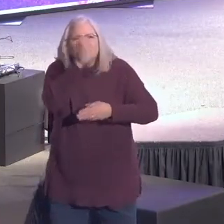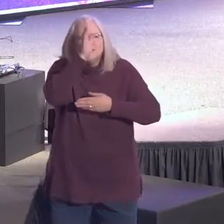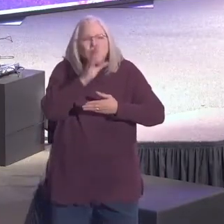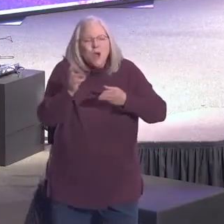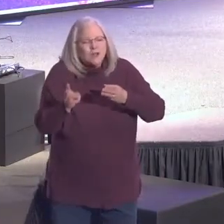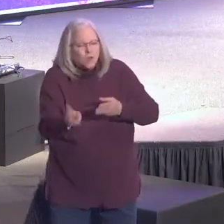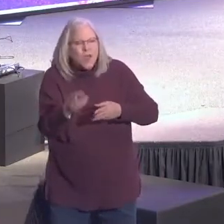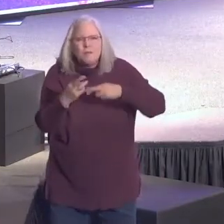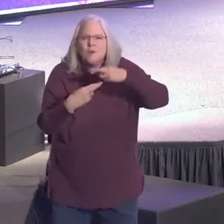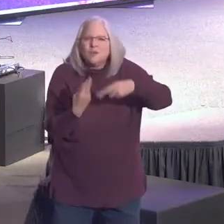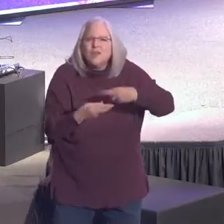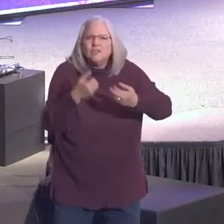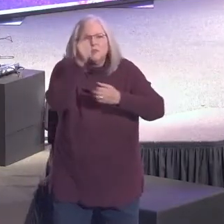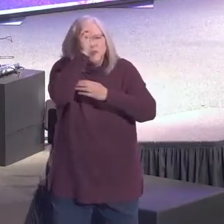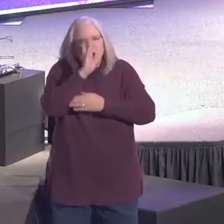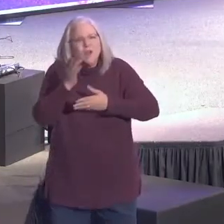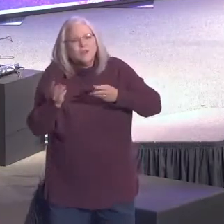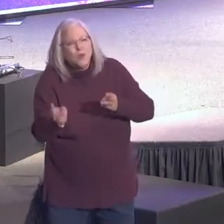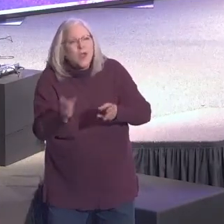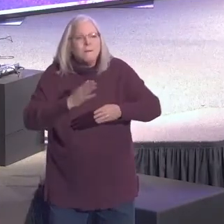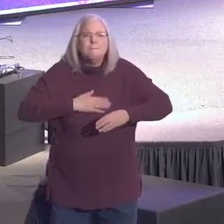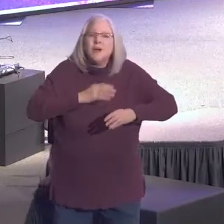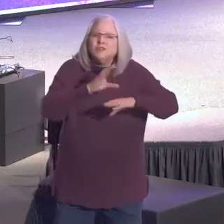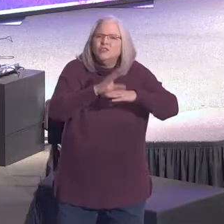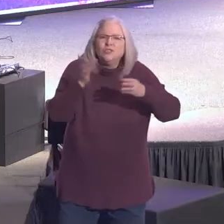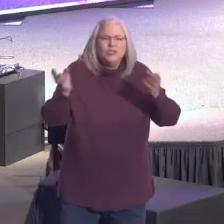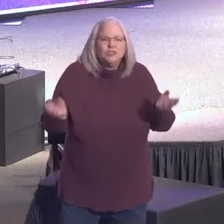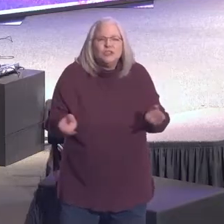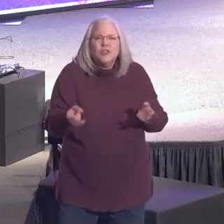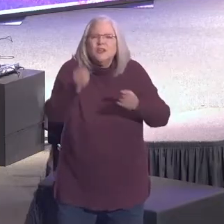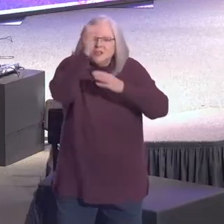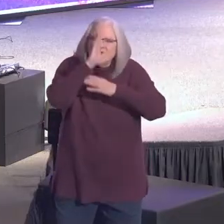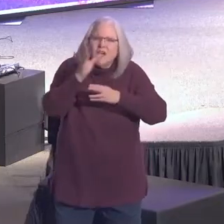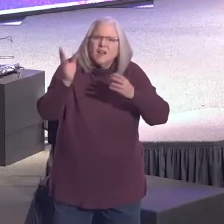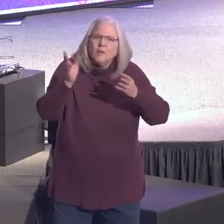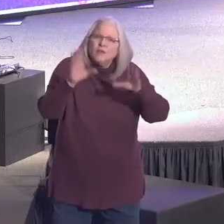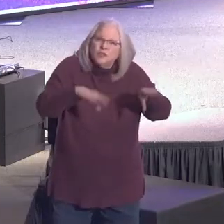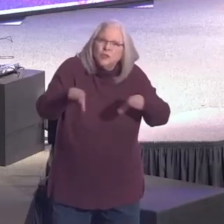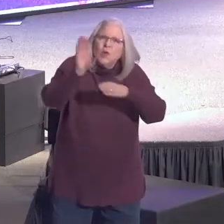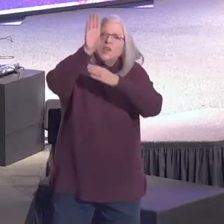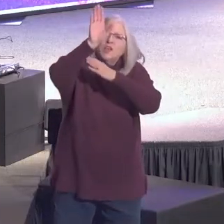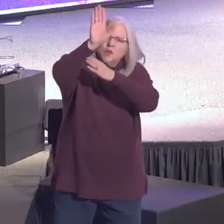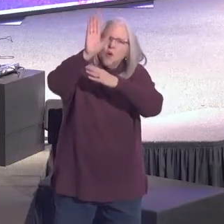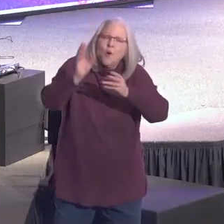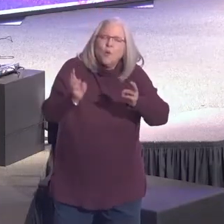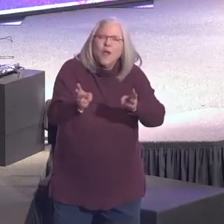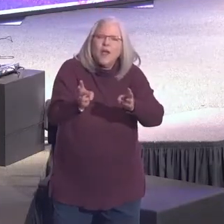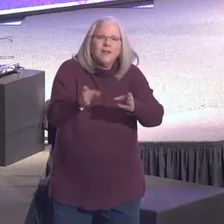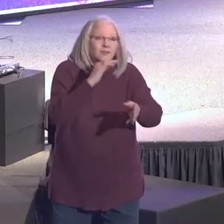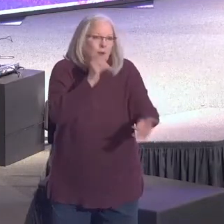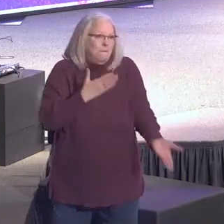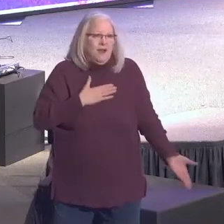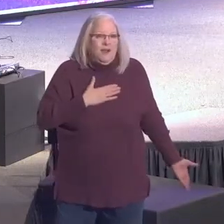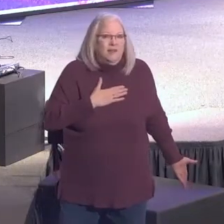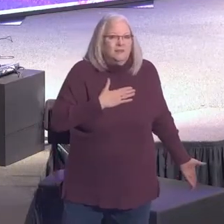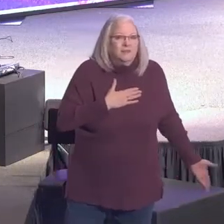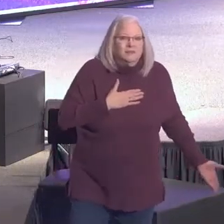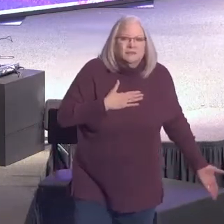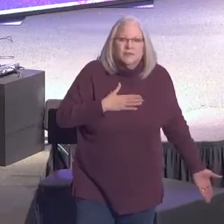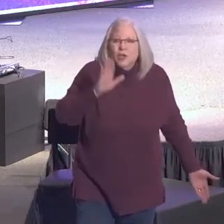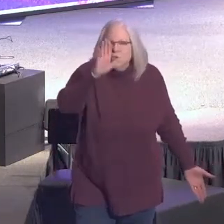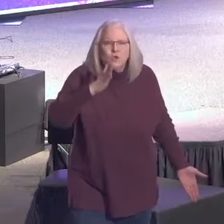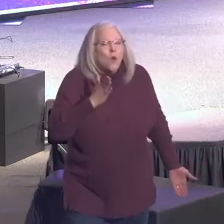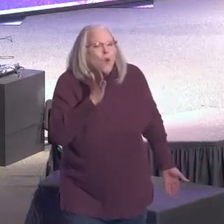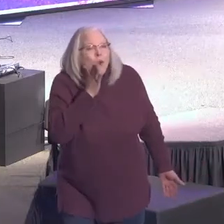relationships God, my church, I want to do it God your way. Your way, not my way. Your will,